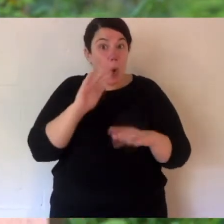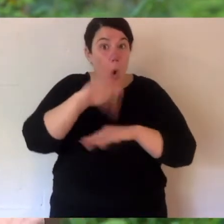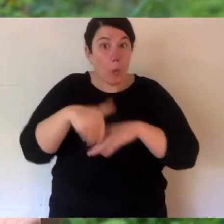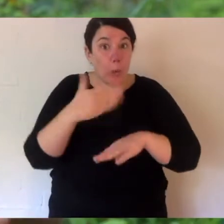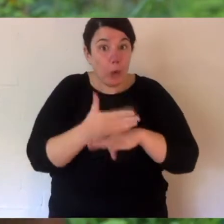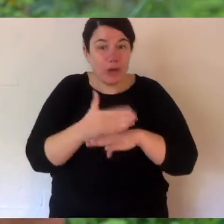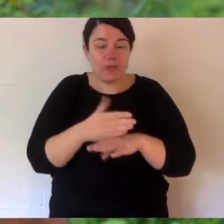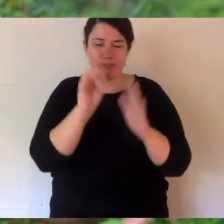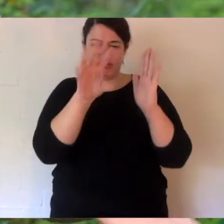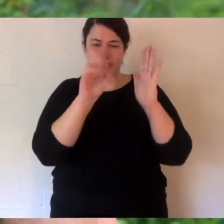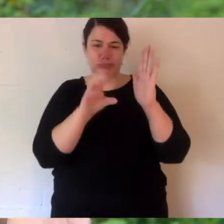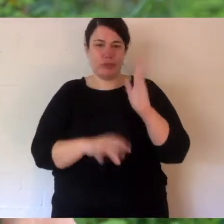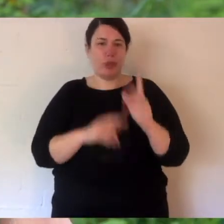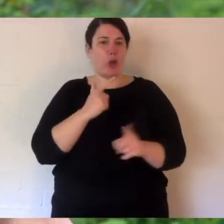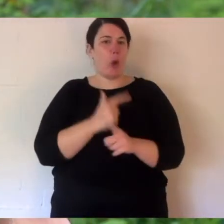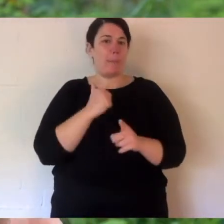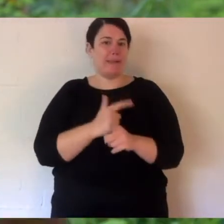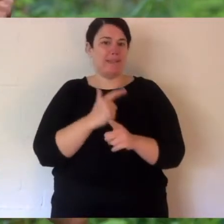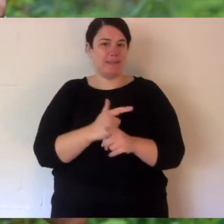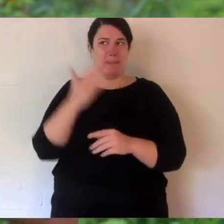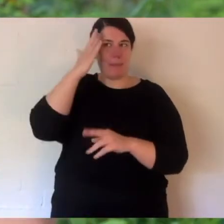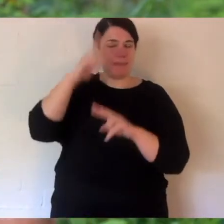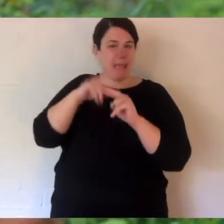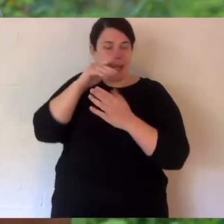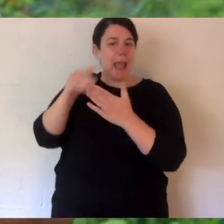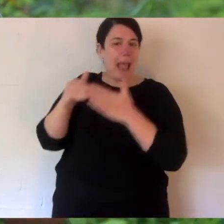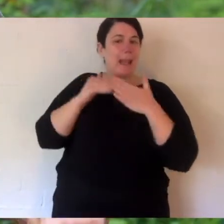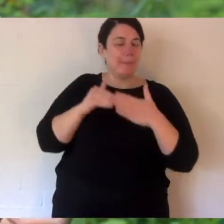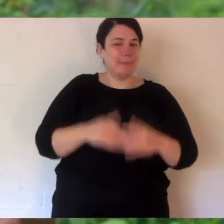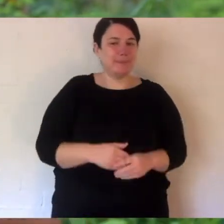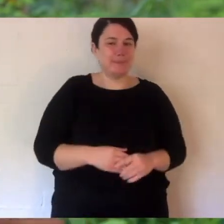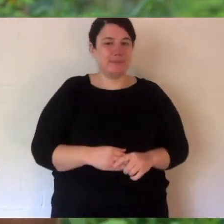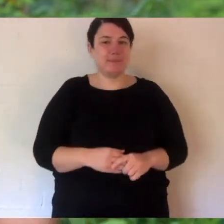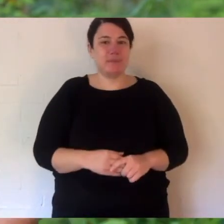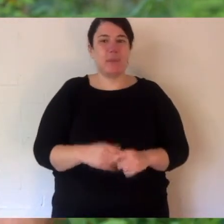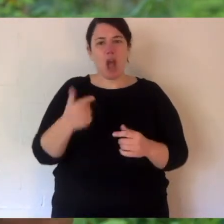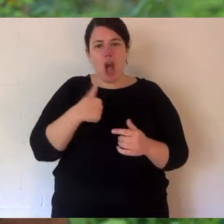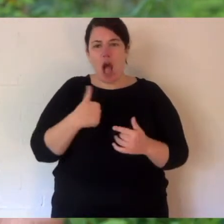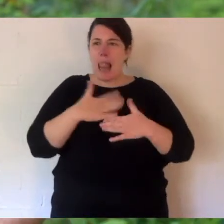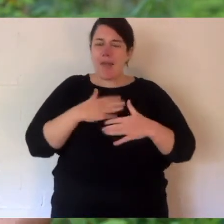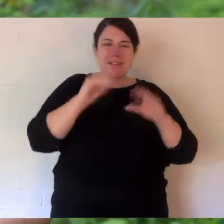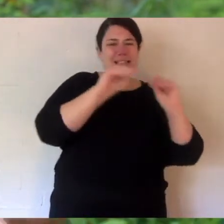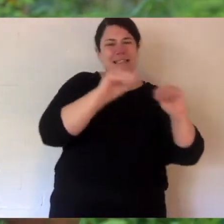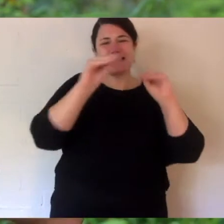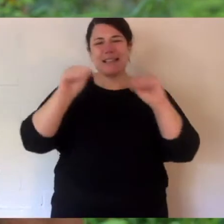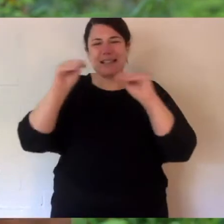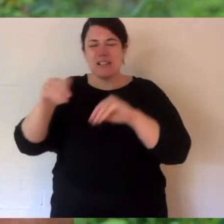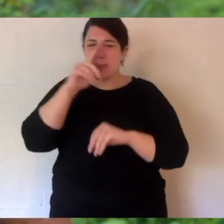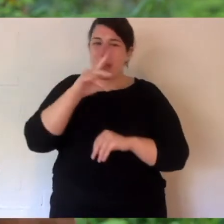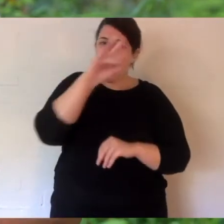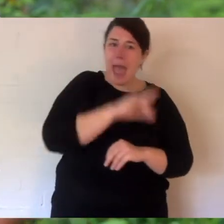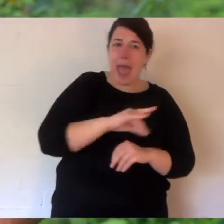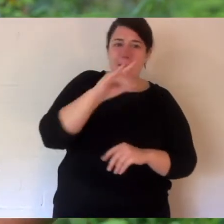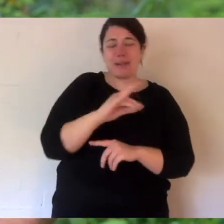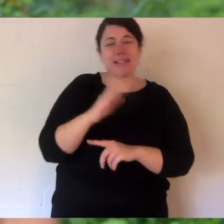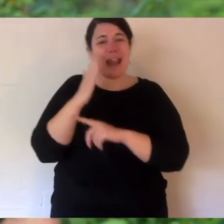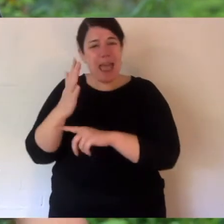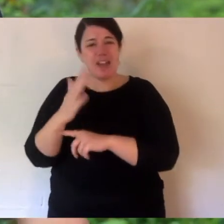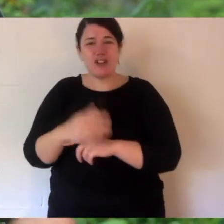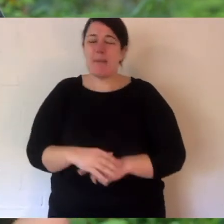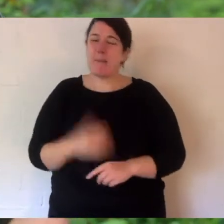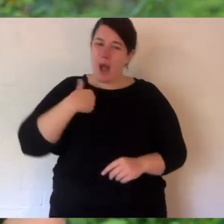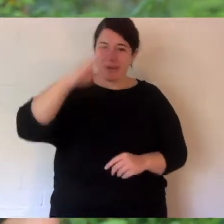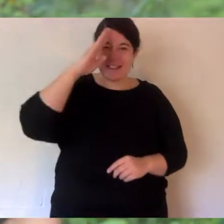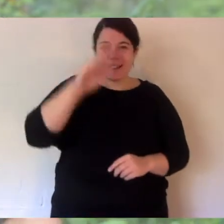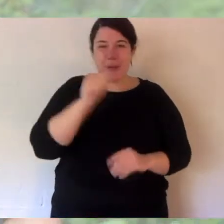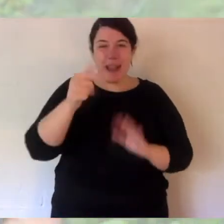me your homework, just put it into the comments. This is what I do, connecting people with nature. And that can't stop. I'll see